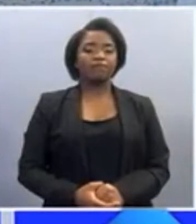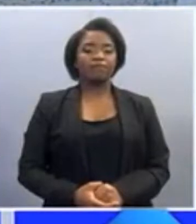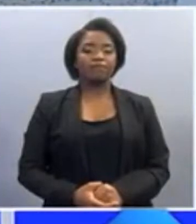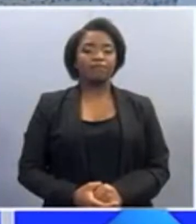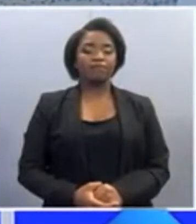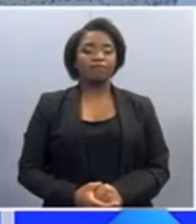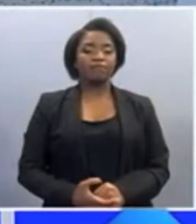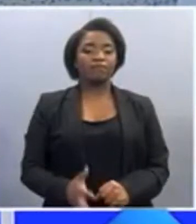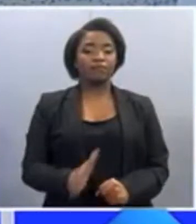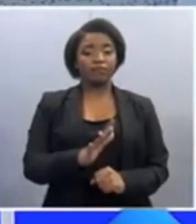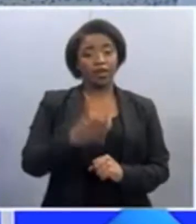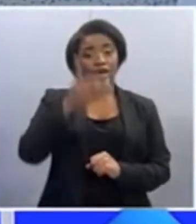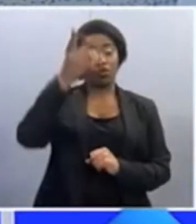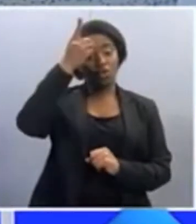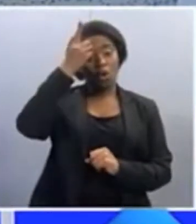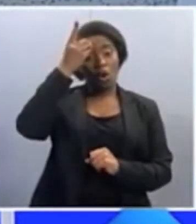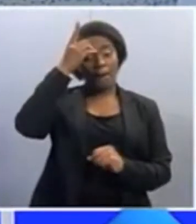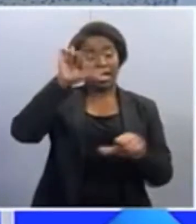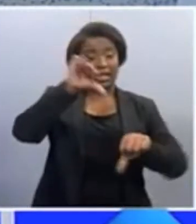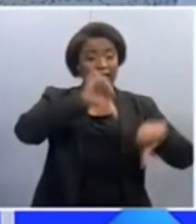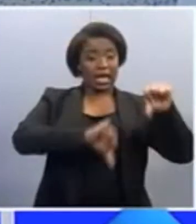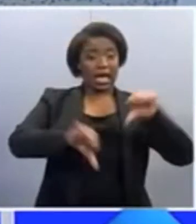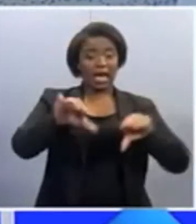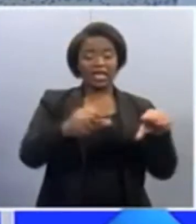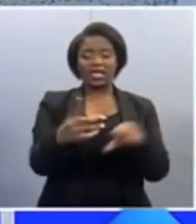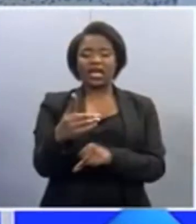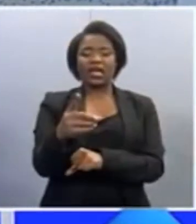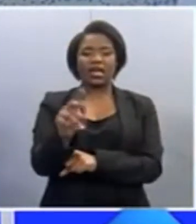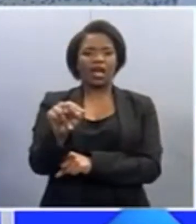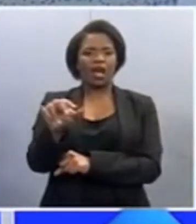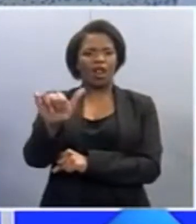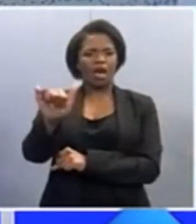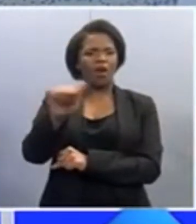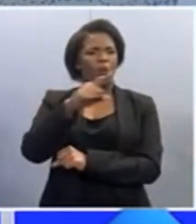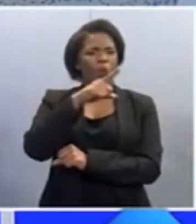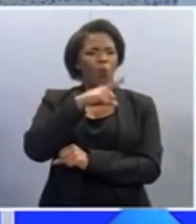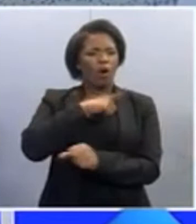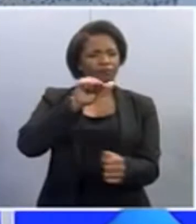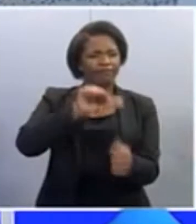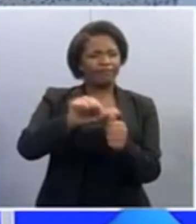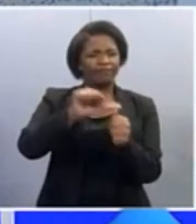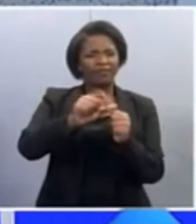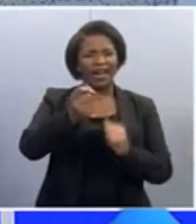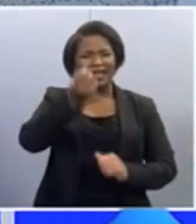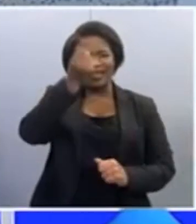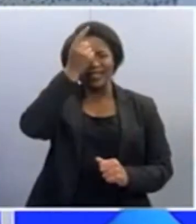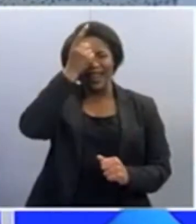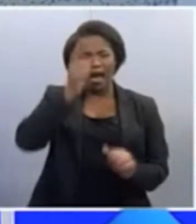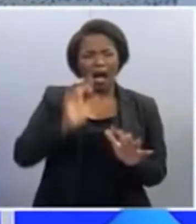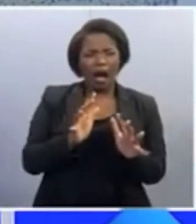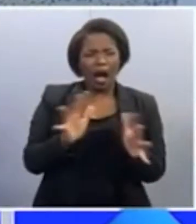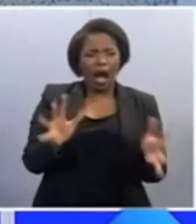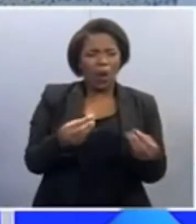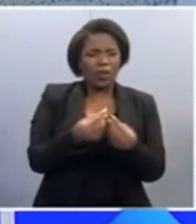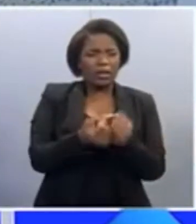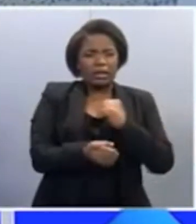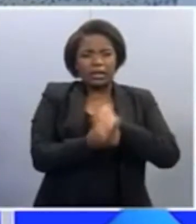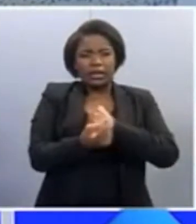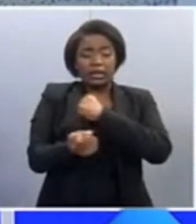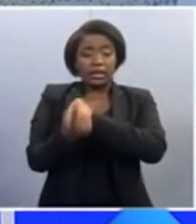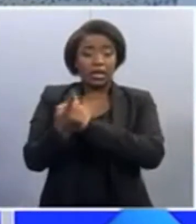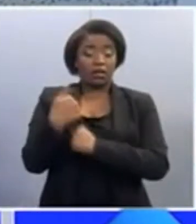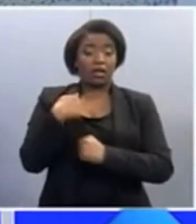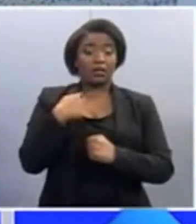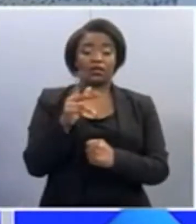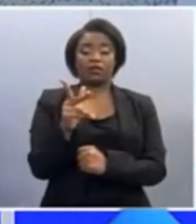Scientists in Durban are decoding DNA in a bid to better understand epidemics and how to treat them. This exciting work is